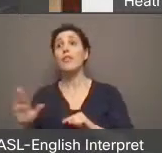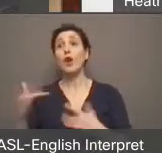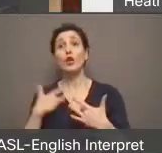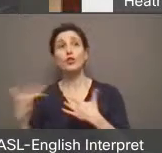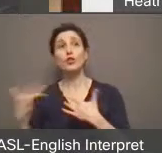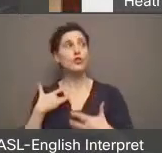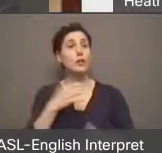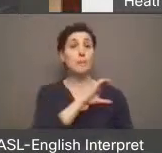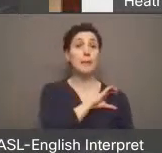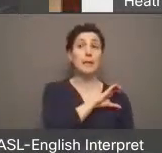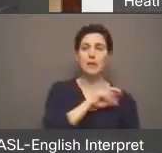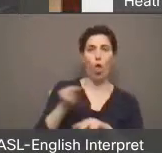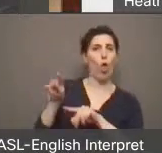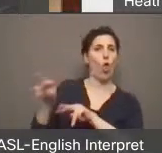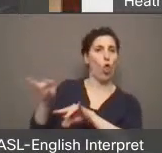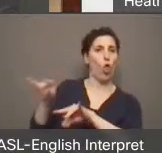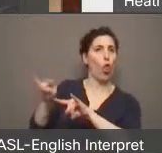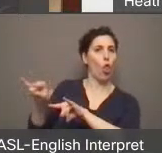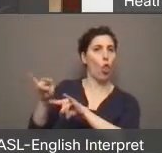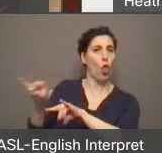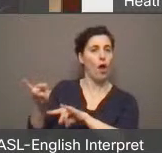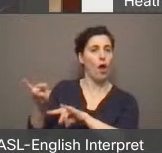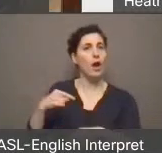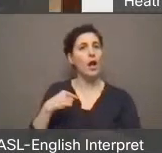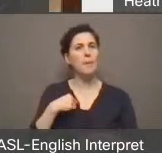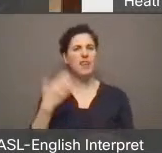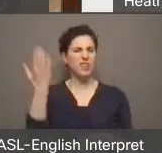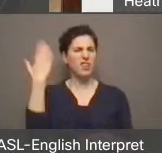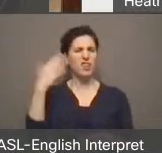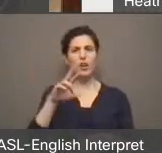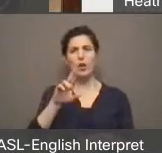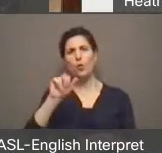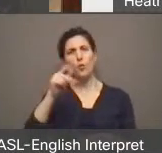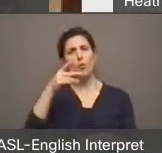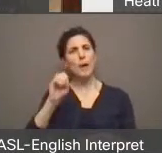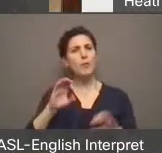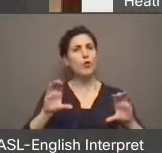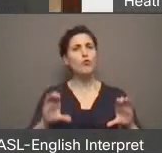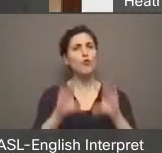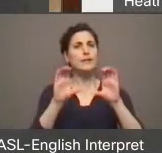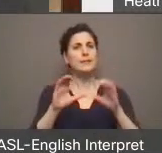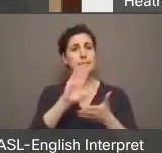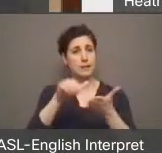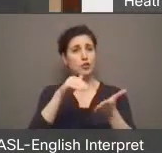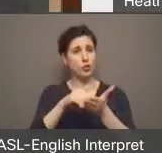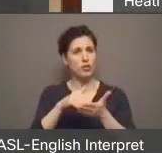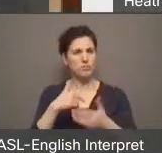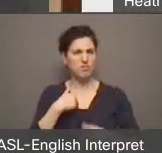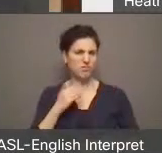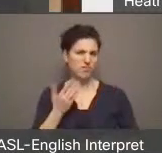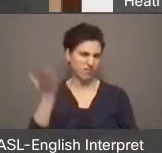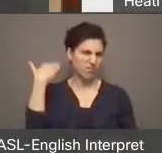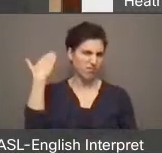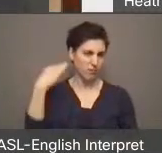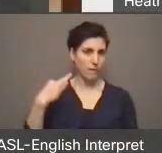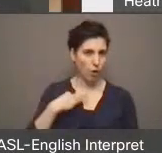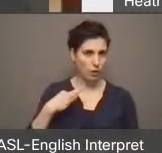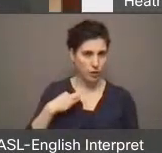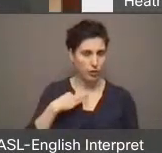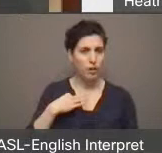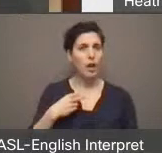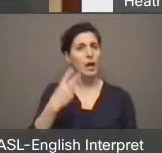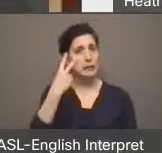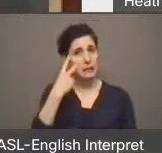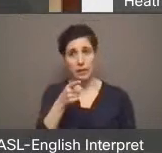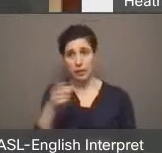mocked by police. And when I volunteered at a rape crisis center for several years, one of the first things I learned was how regularly survivors